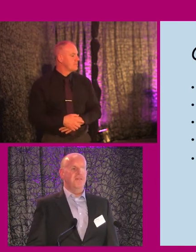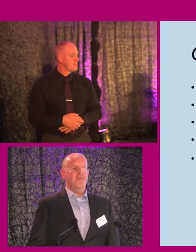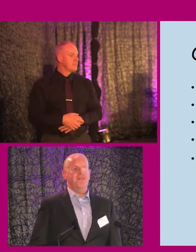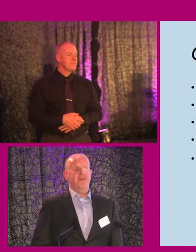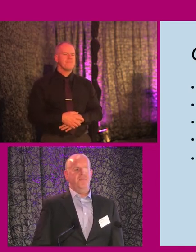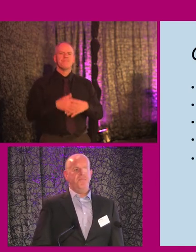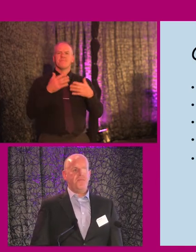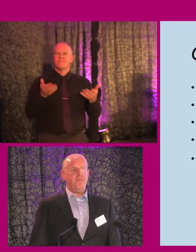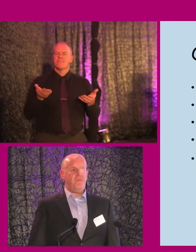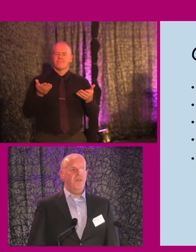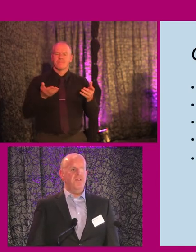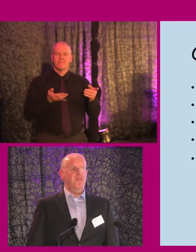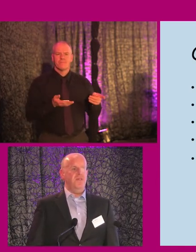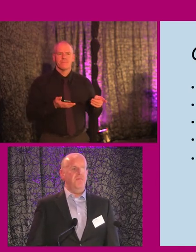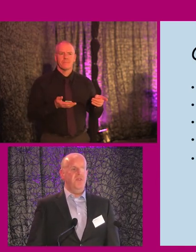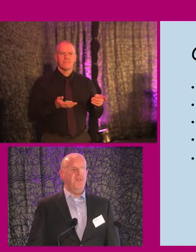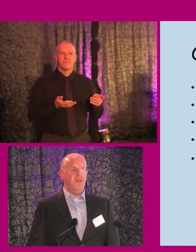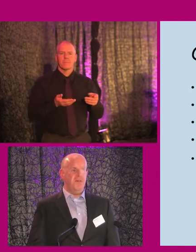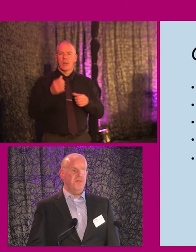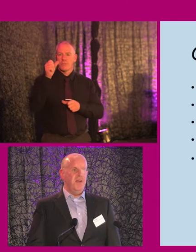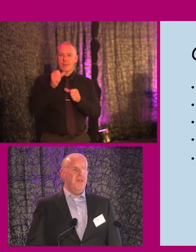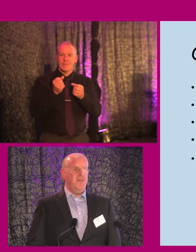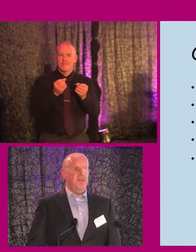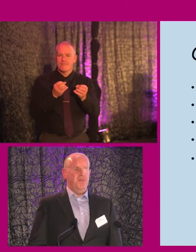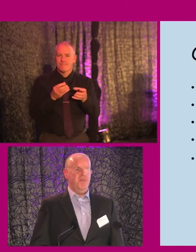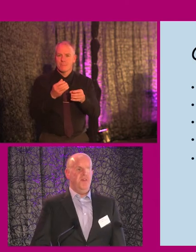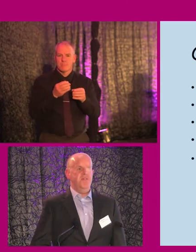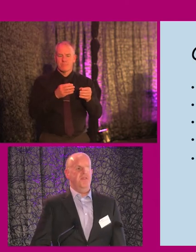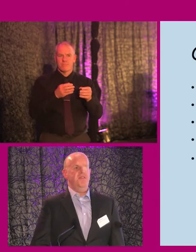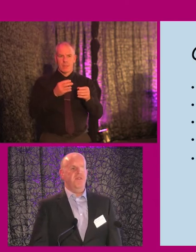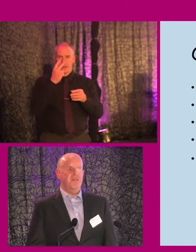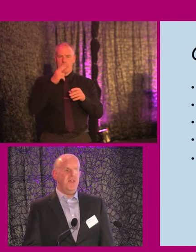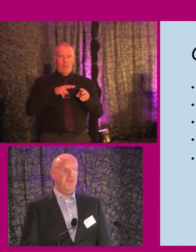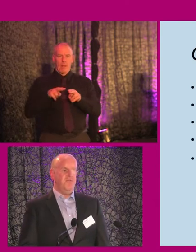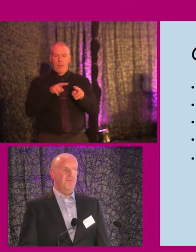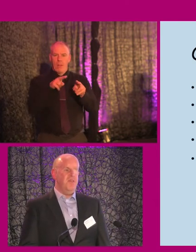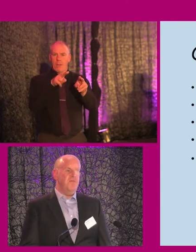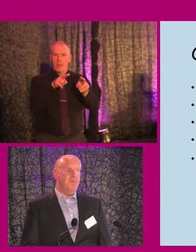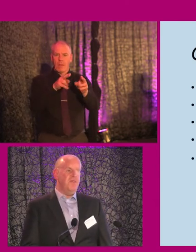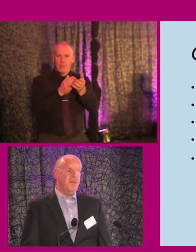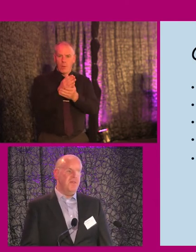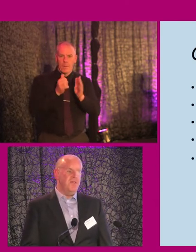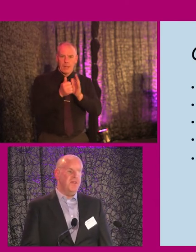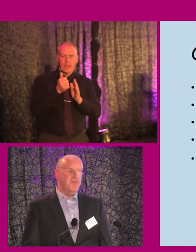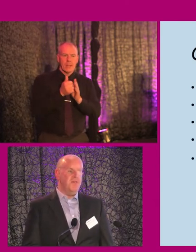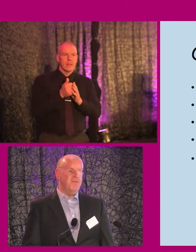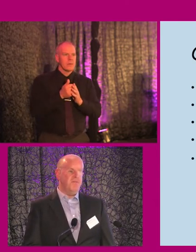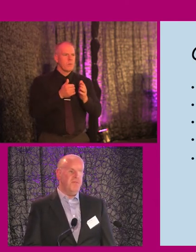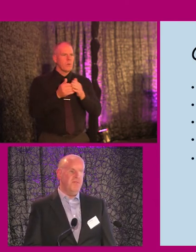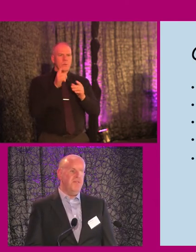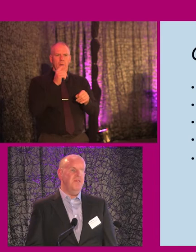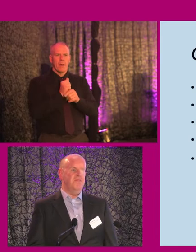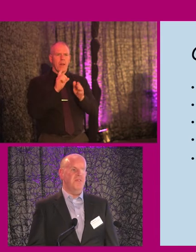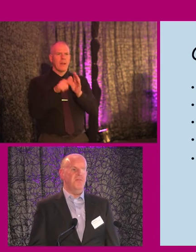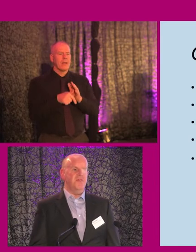you. So as I said, I'm going to talk to you briefly about navigating as a blind person to kind of set the context for what I'm going to be going on about later on, when